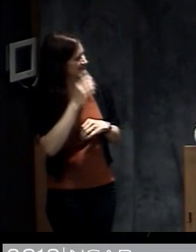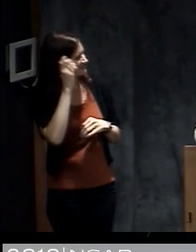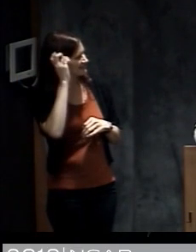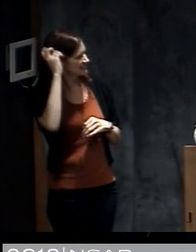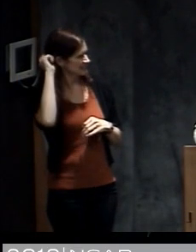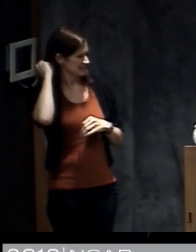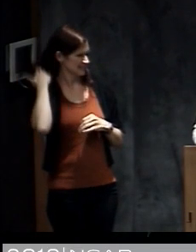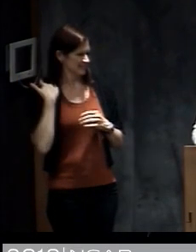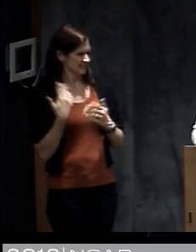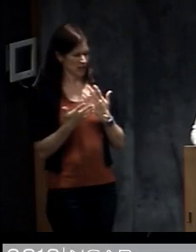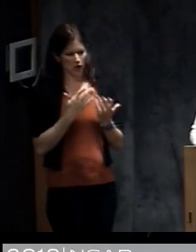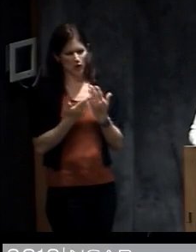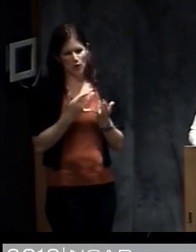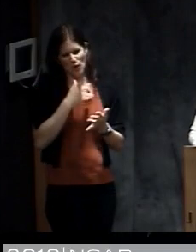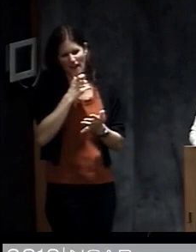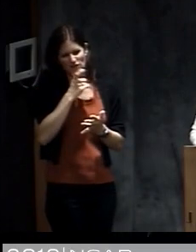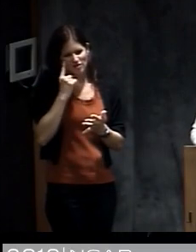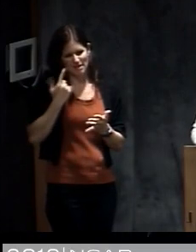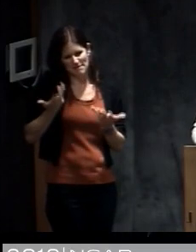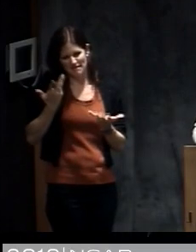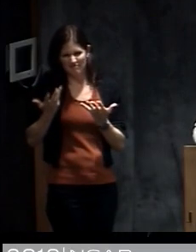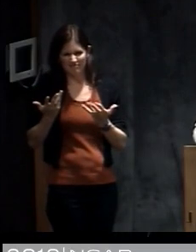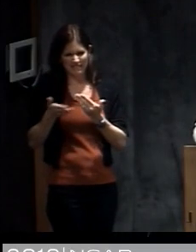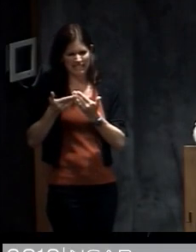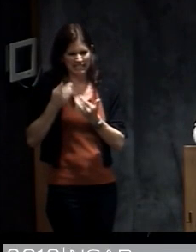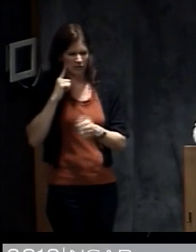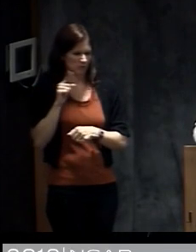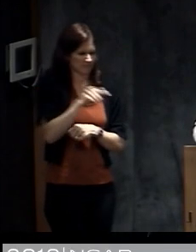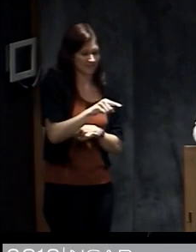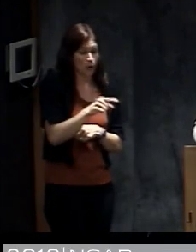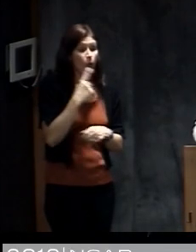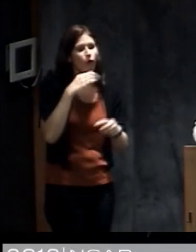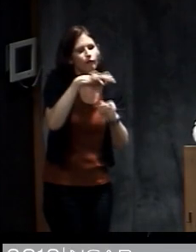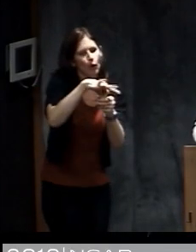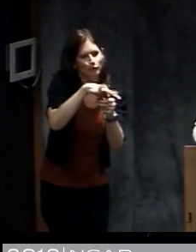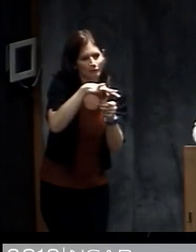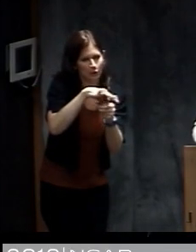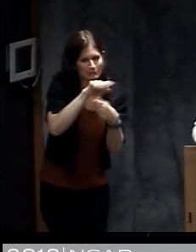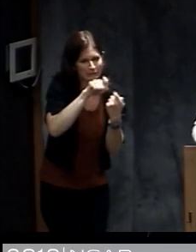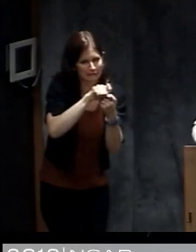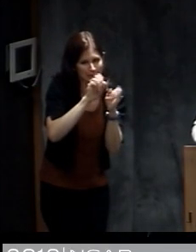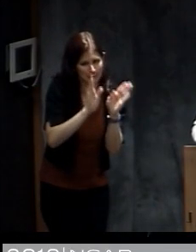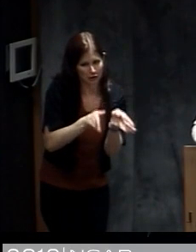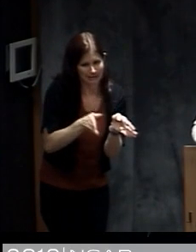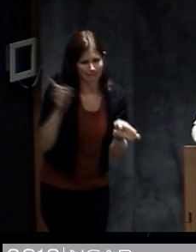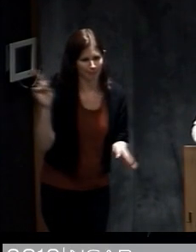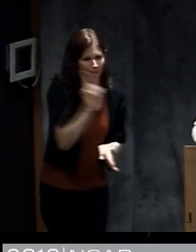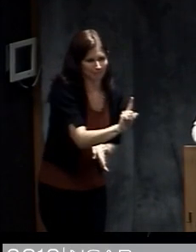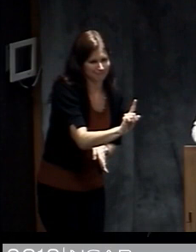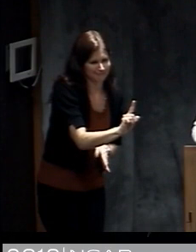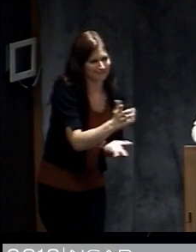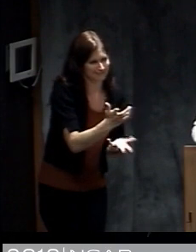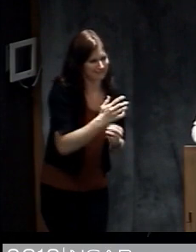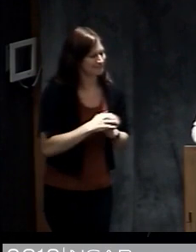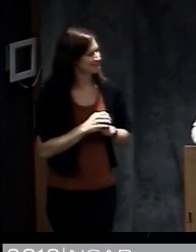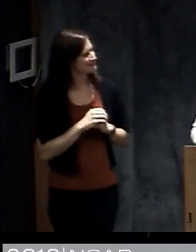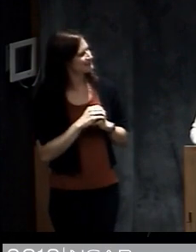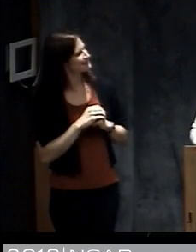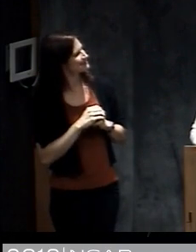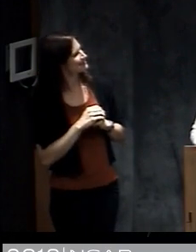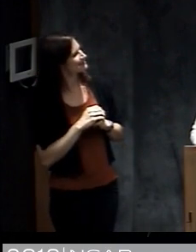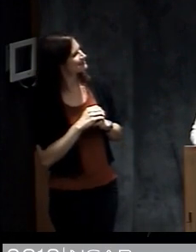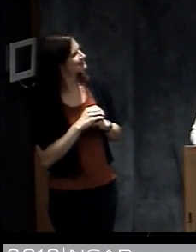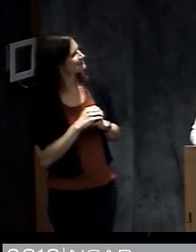of the country who's more likely to to vote for which kind of person. But so if you